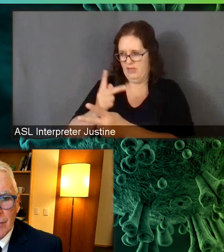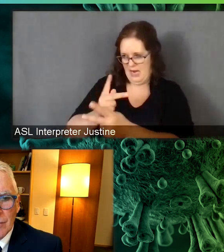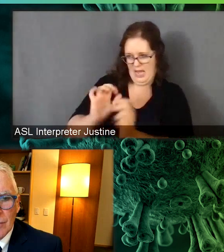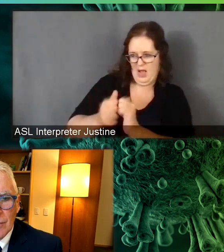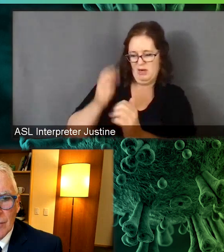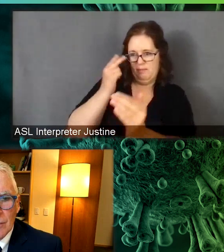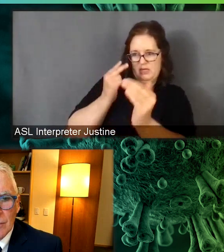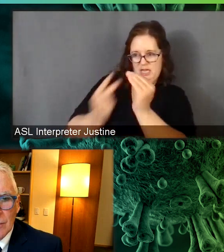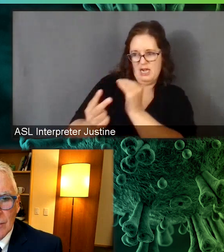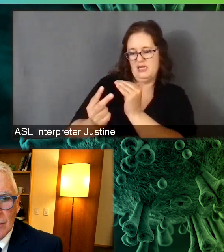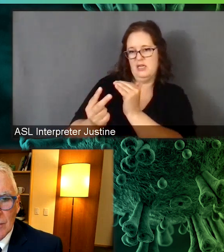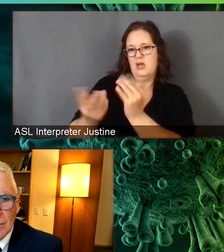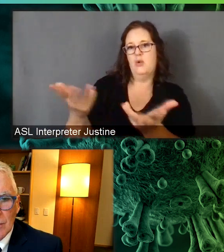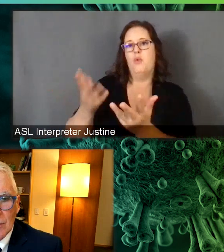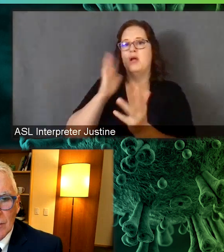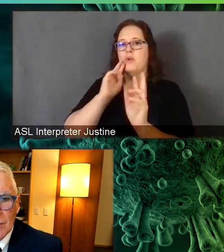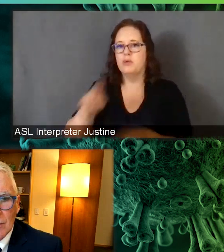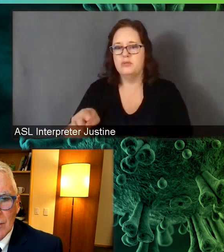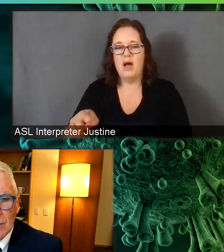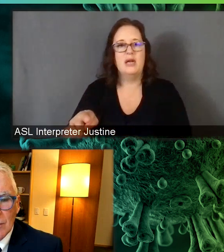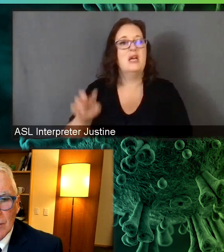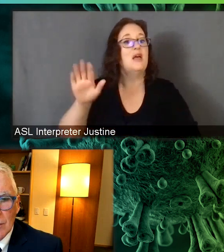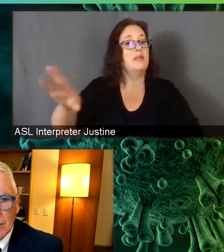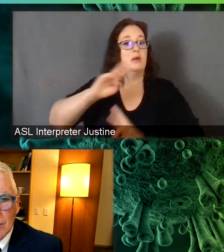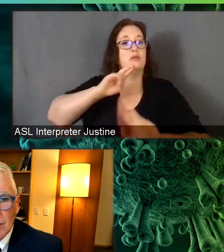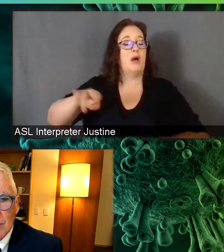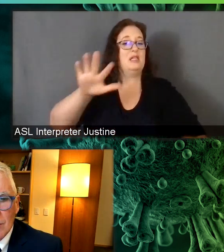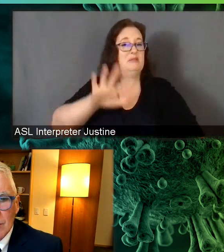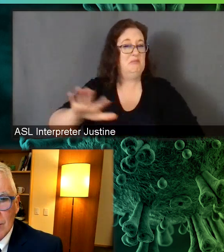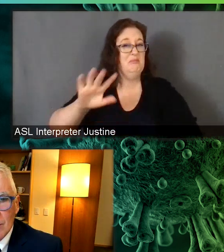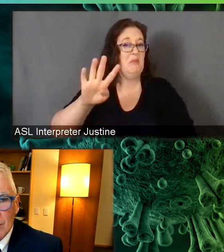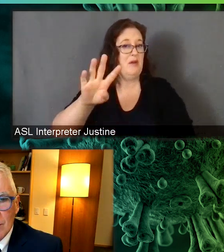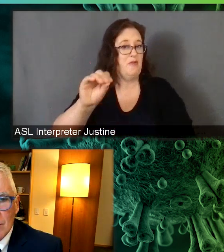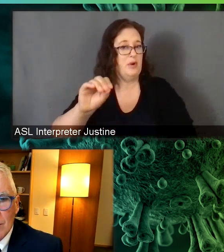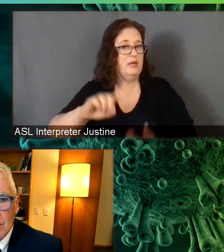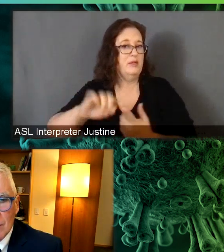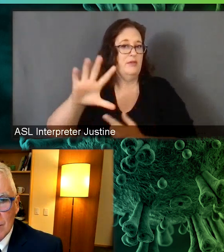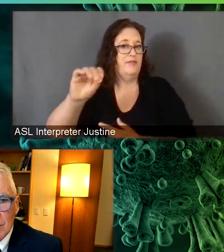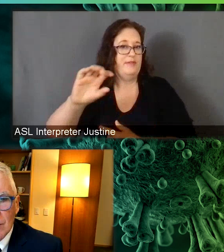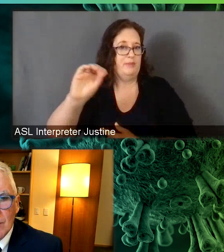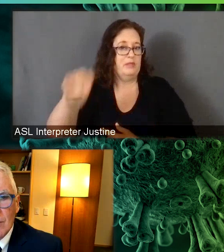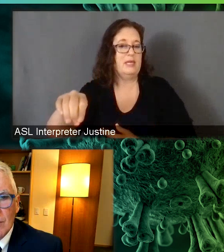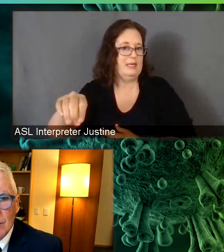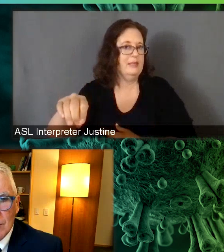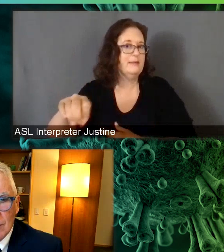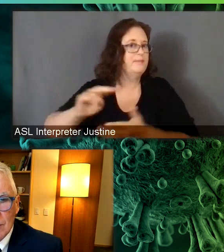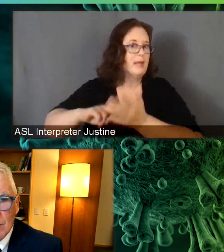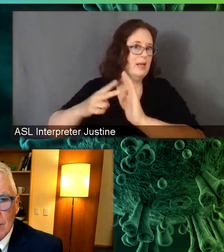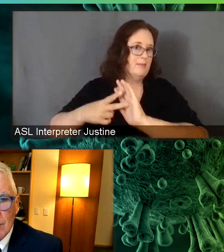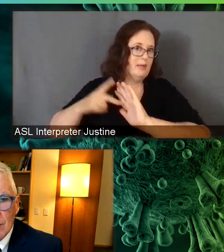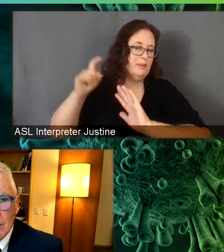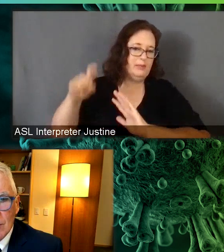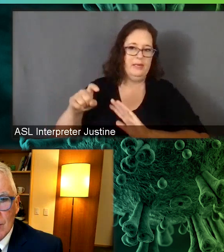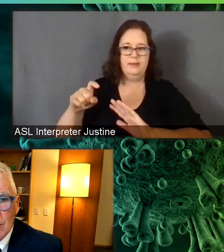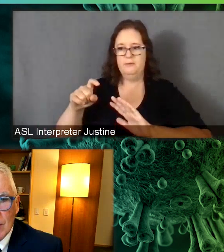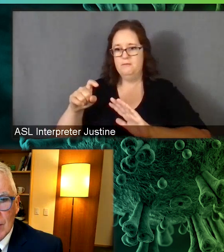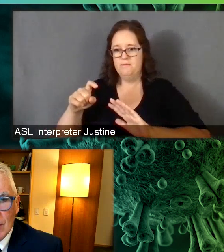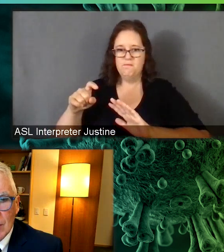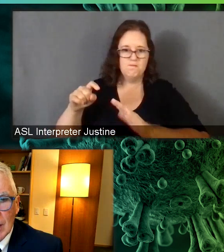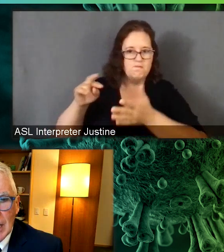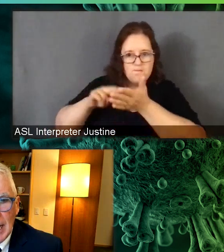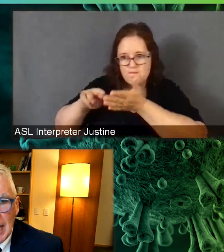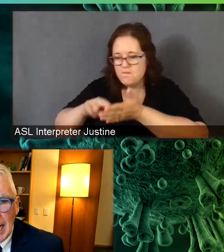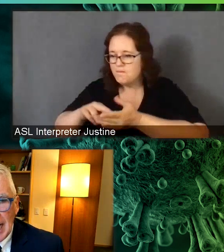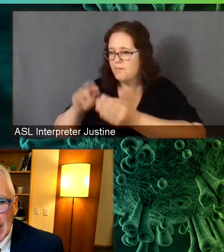response rates are close to 40%, 50%. Just definitely still a lot of work to do to protect our patients early on after chemotherapies and